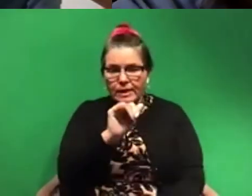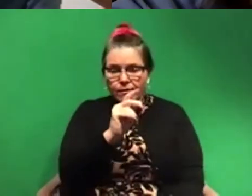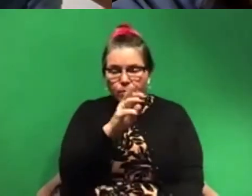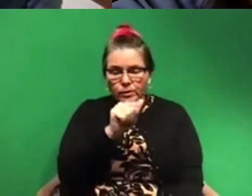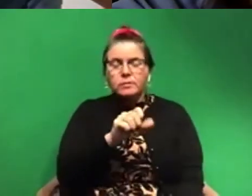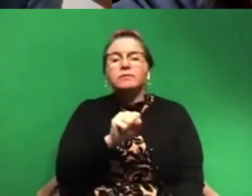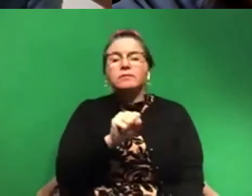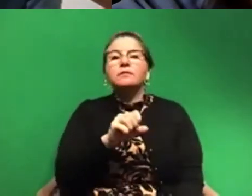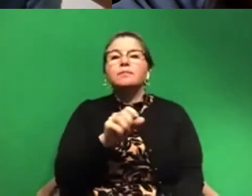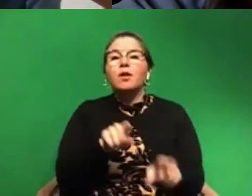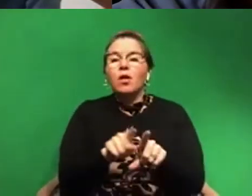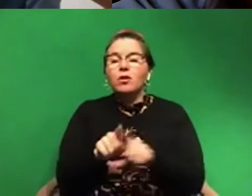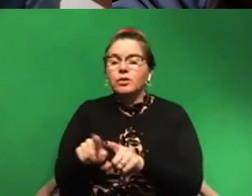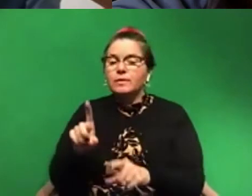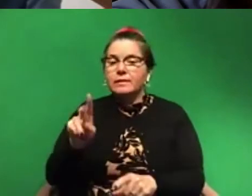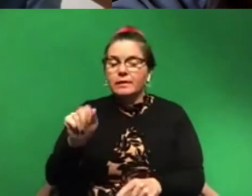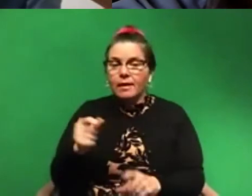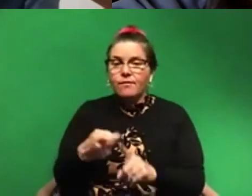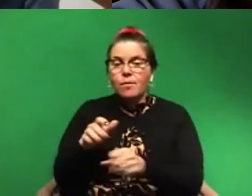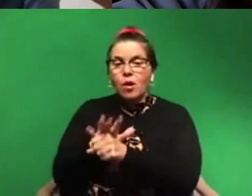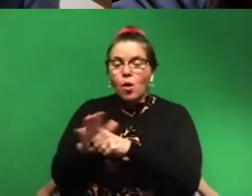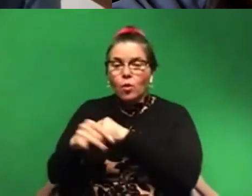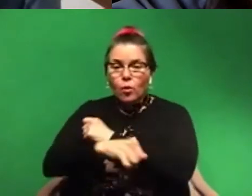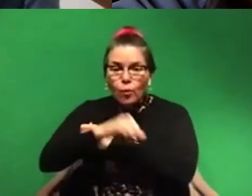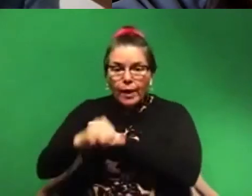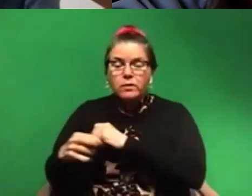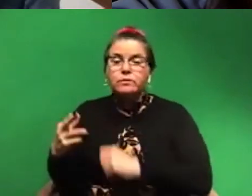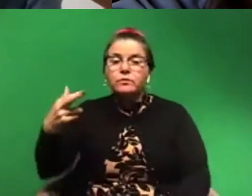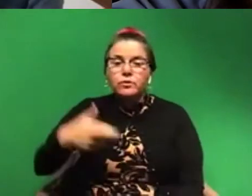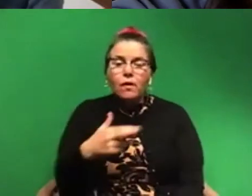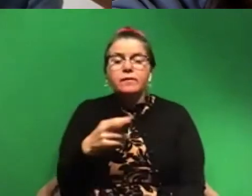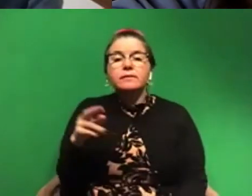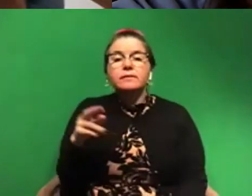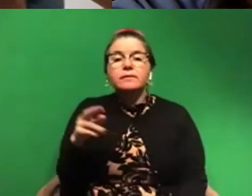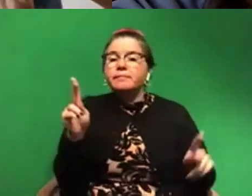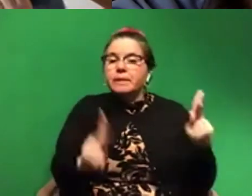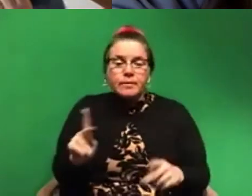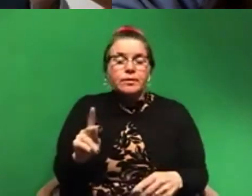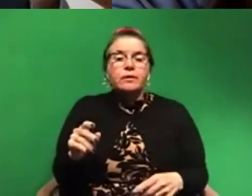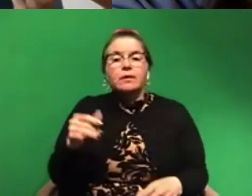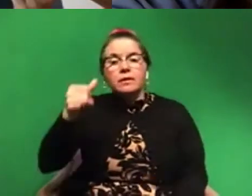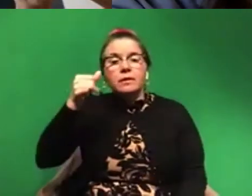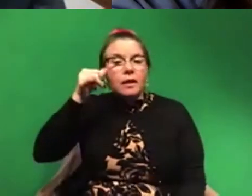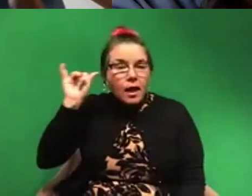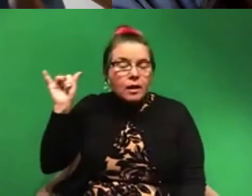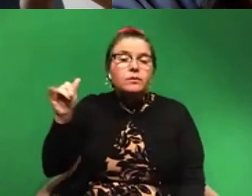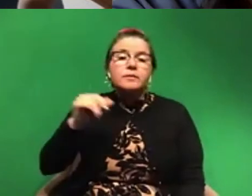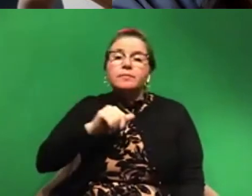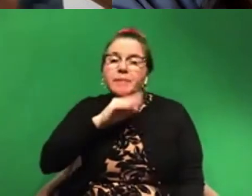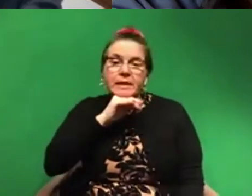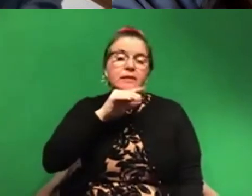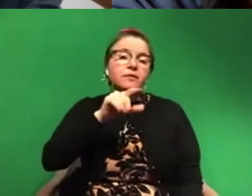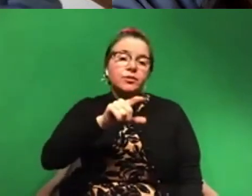DNA from local whales and dolphins and people and cows and pigs and chickens.